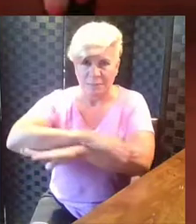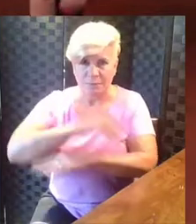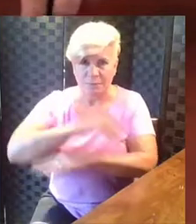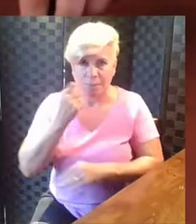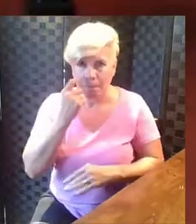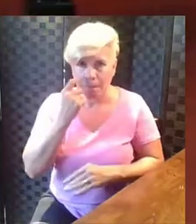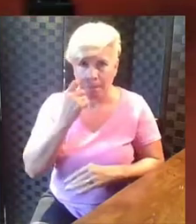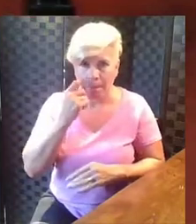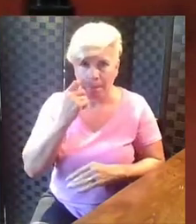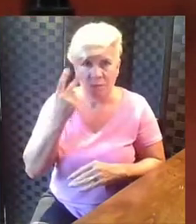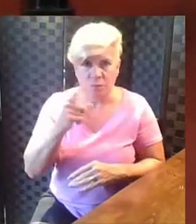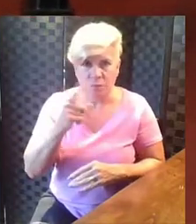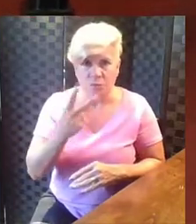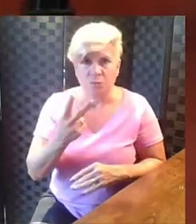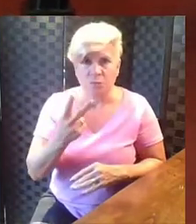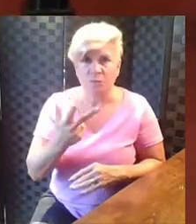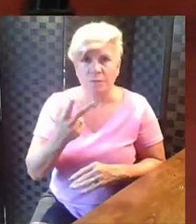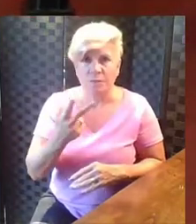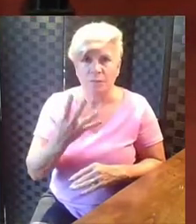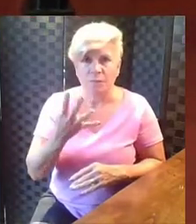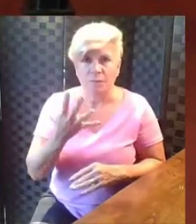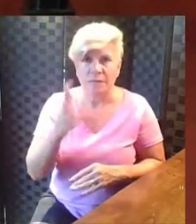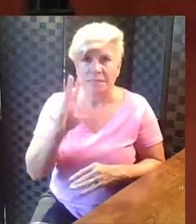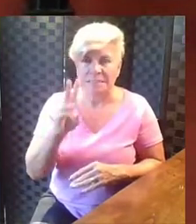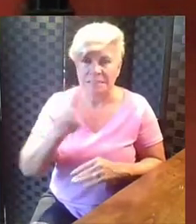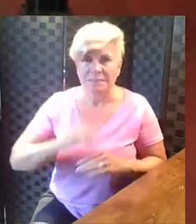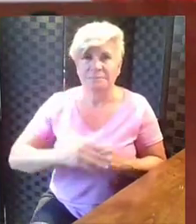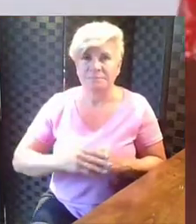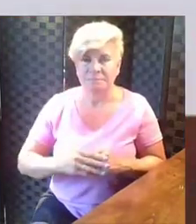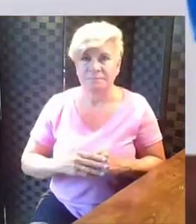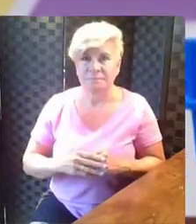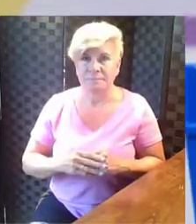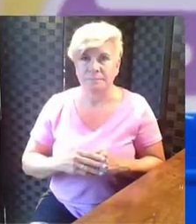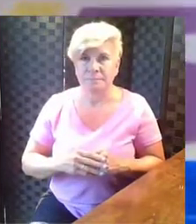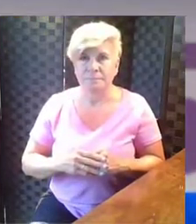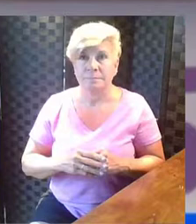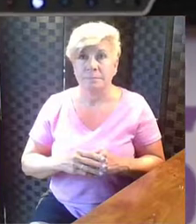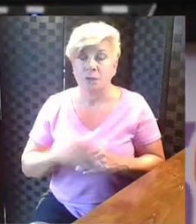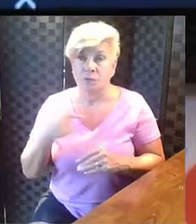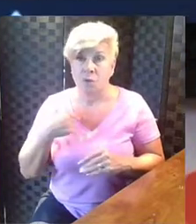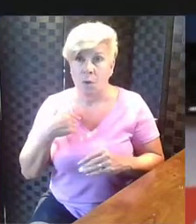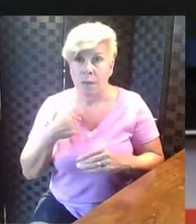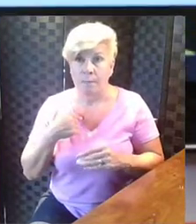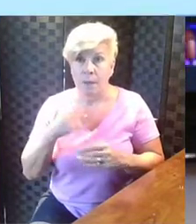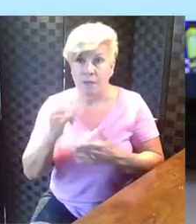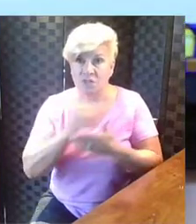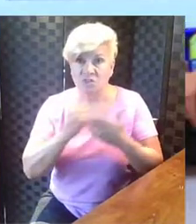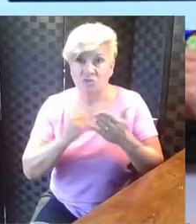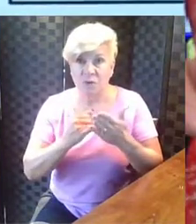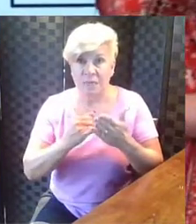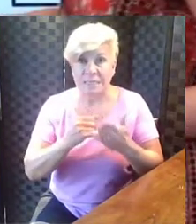the table. And it looks like I grabbed one, two, three, four, five, six. So I'm actually going to go ahead and draw